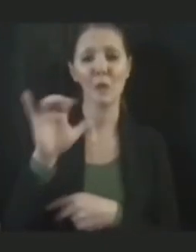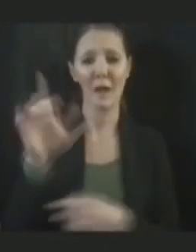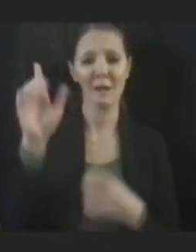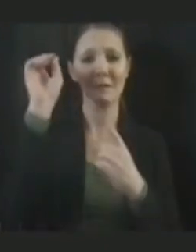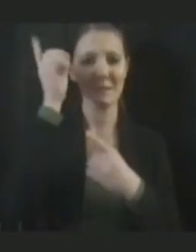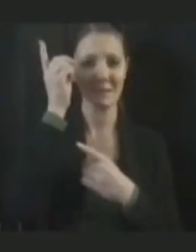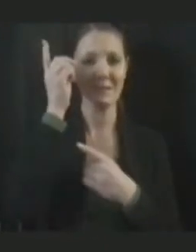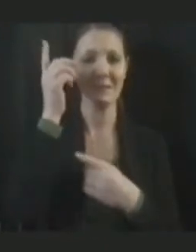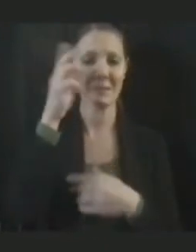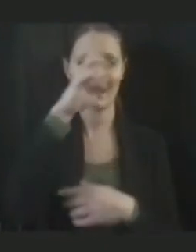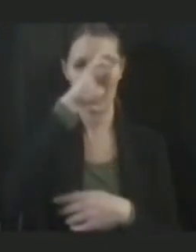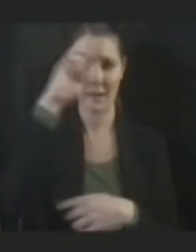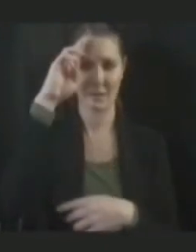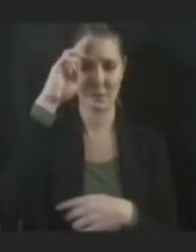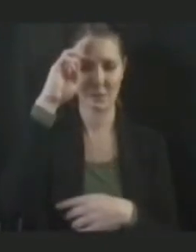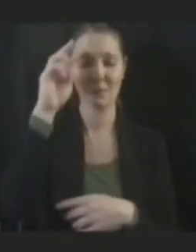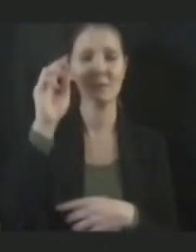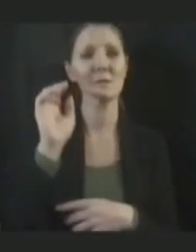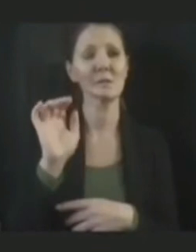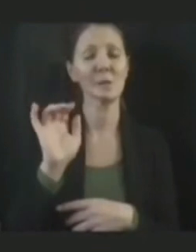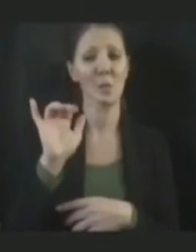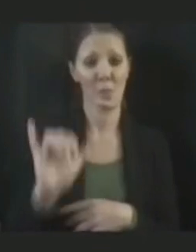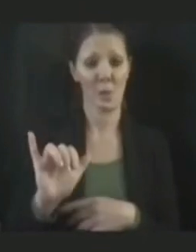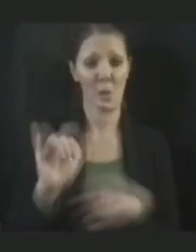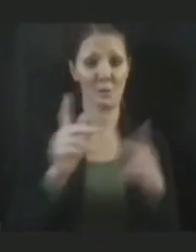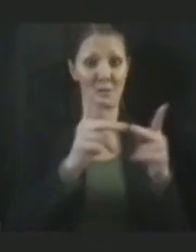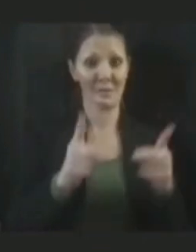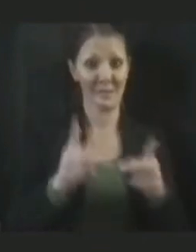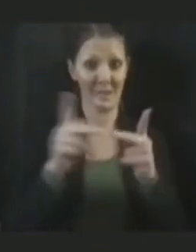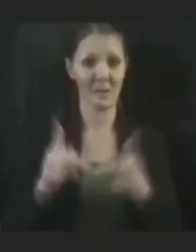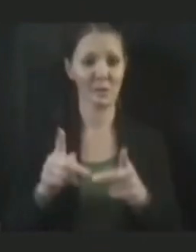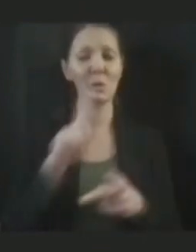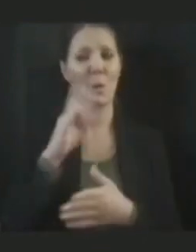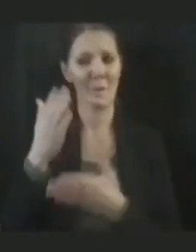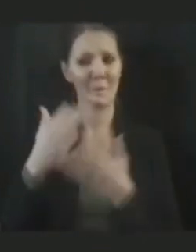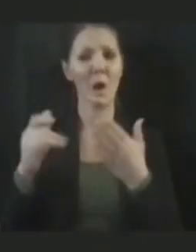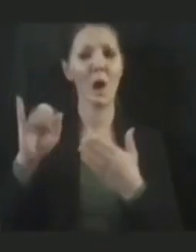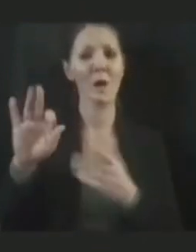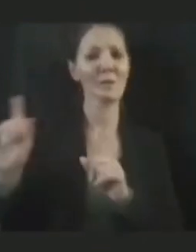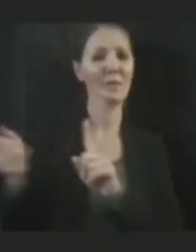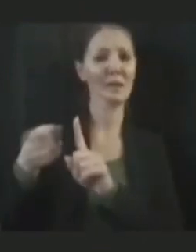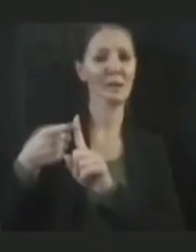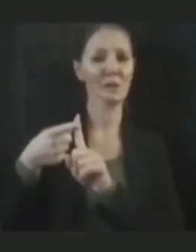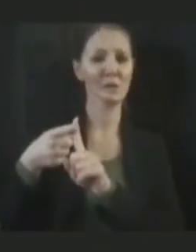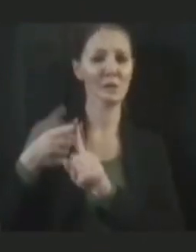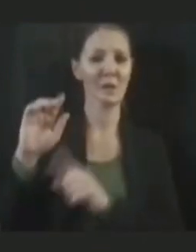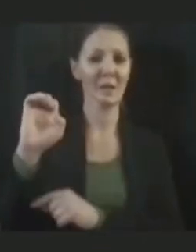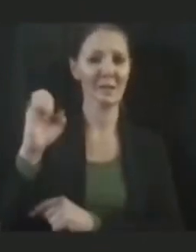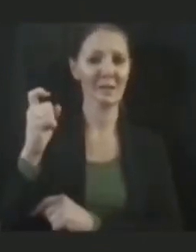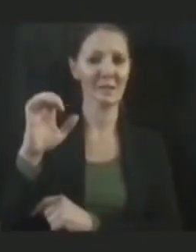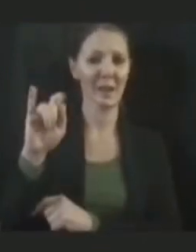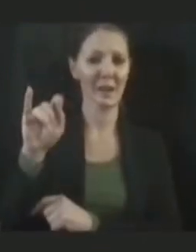facilities were part of the initial executive order requiring